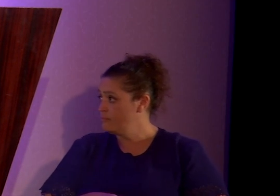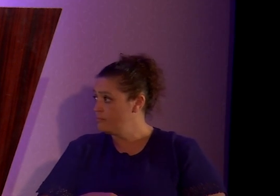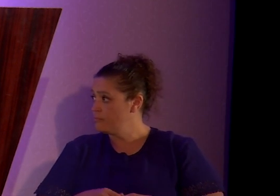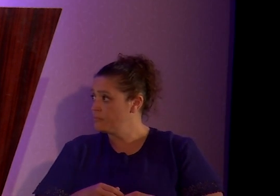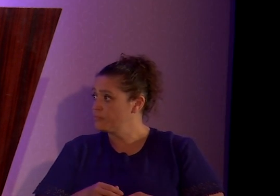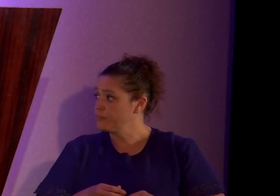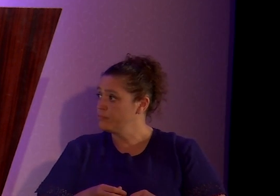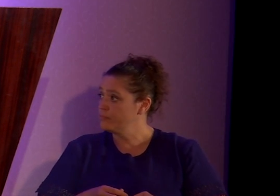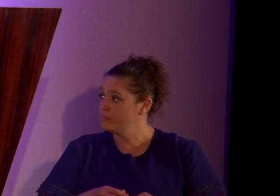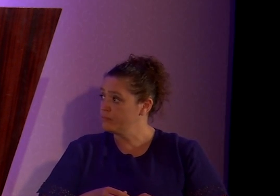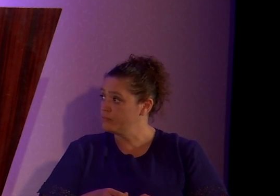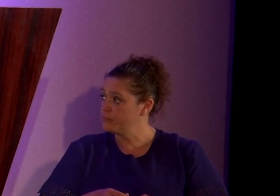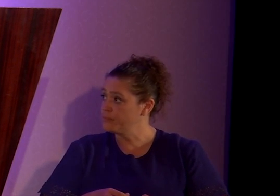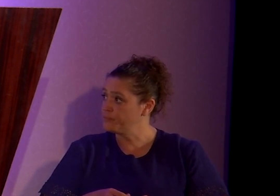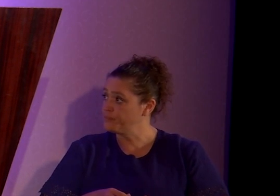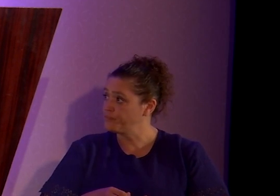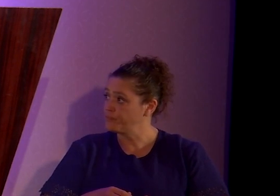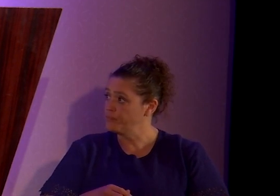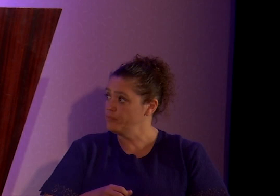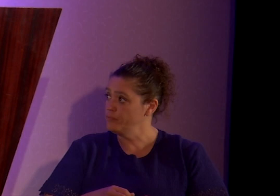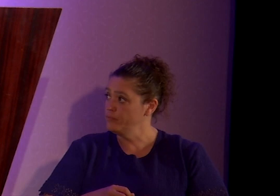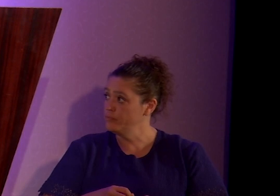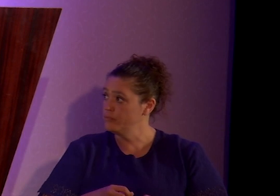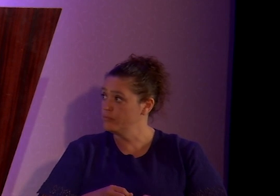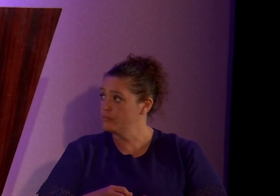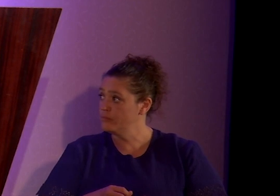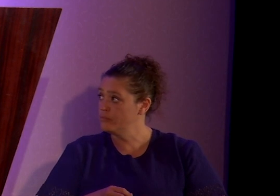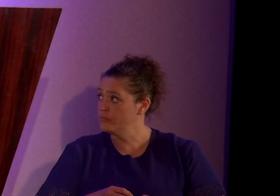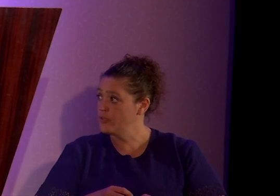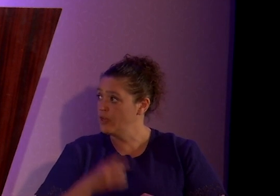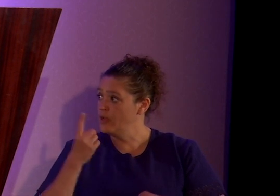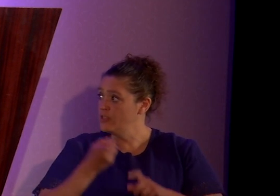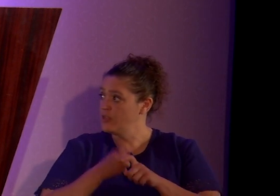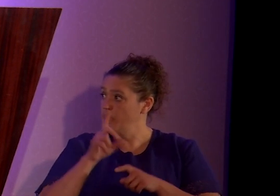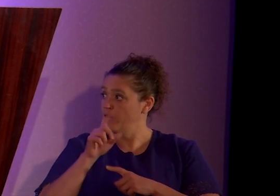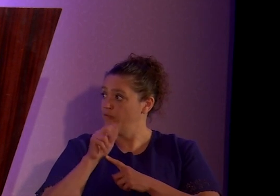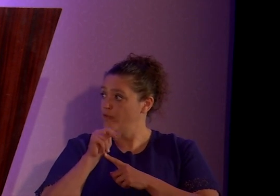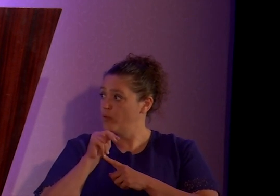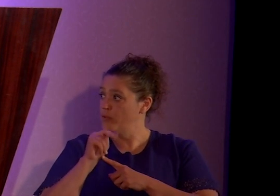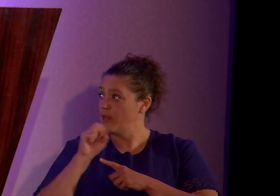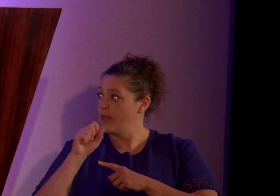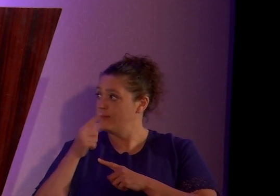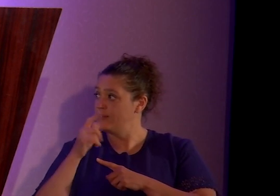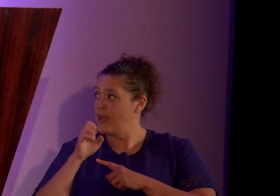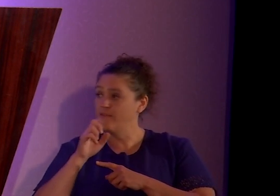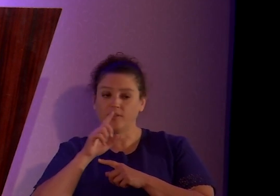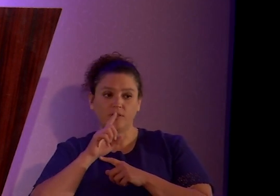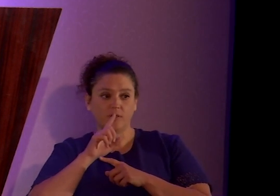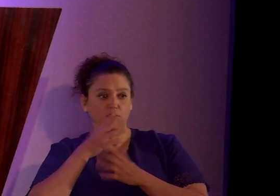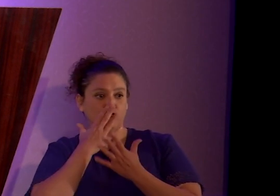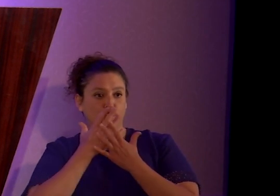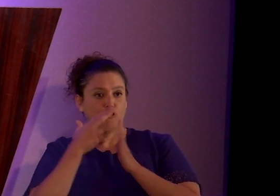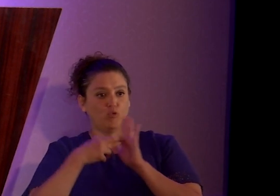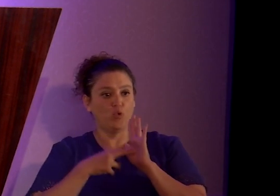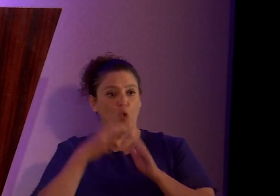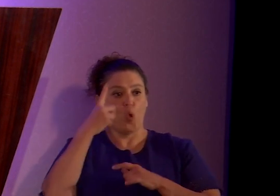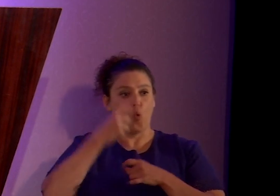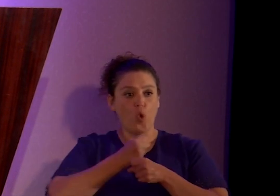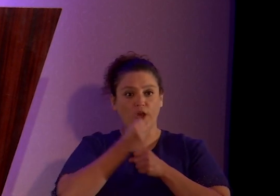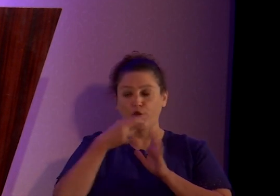All right. Um, something from Dan Savage that's really good is the one-year rule in which you come out,